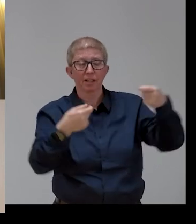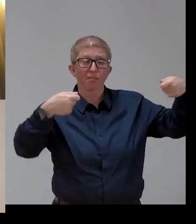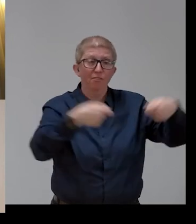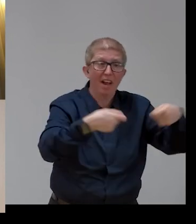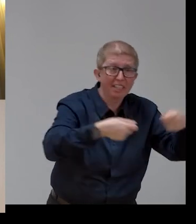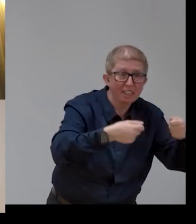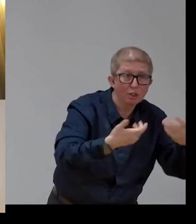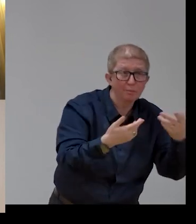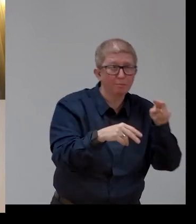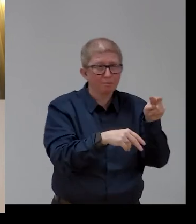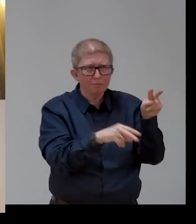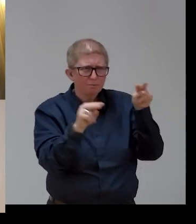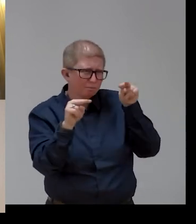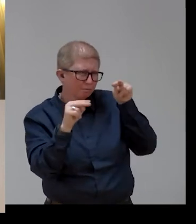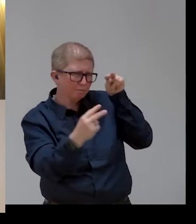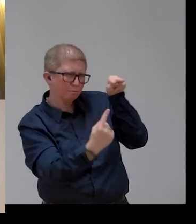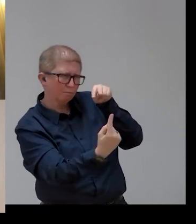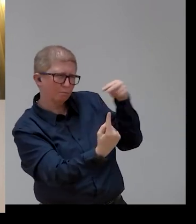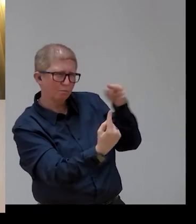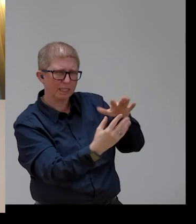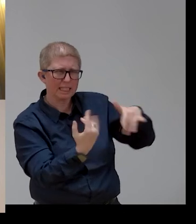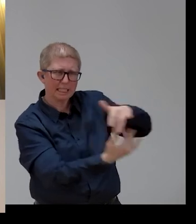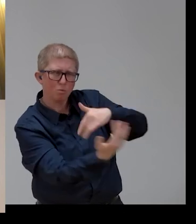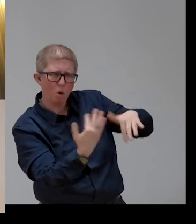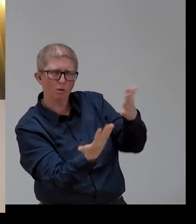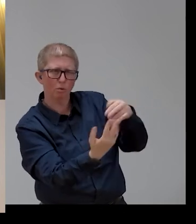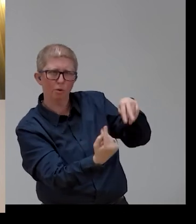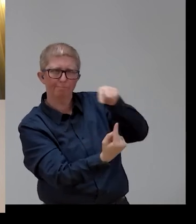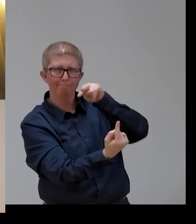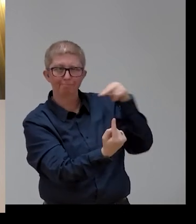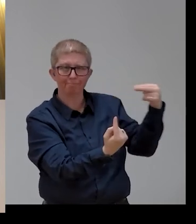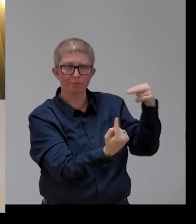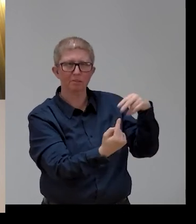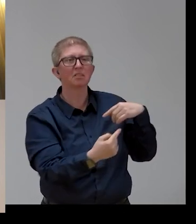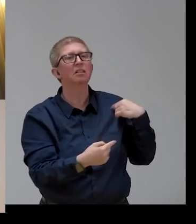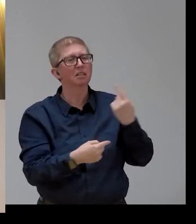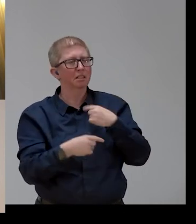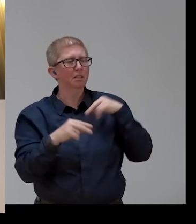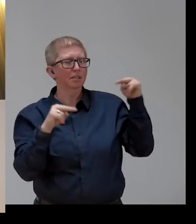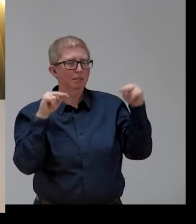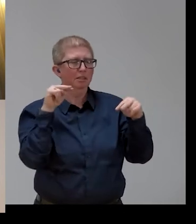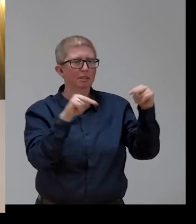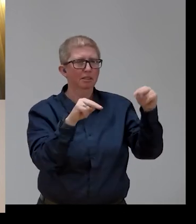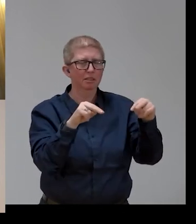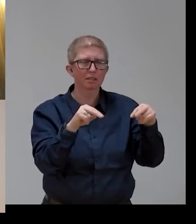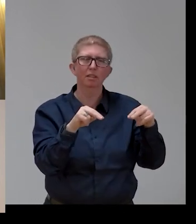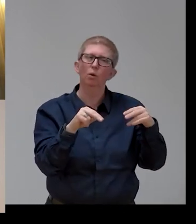the situation. We have been doing monitoring and looking at the situation in employment of the member states